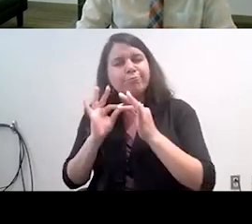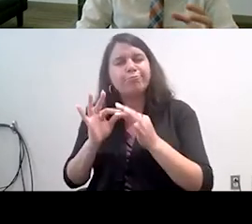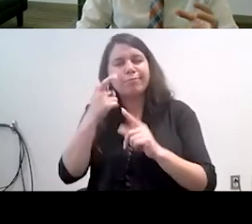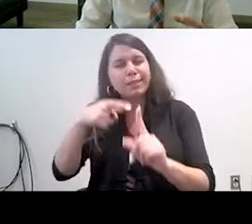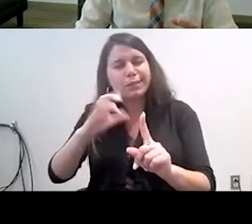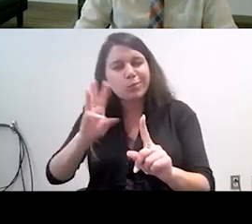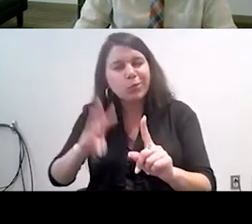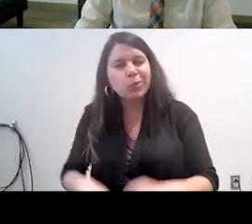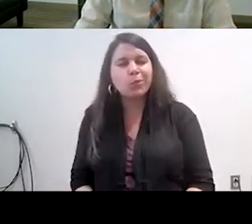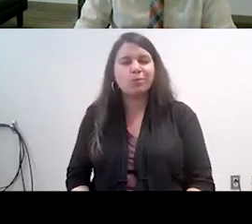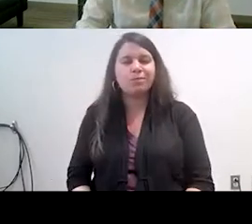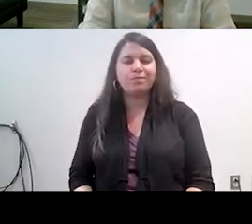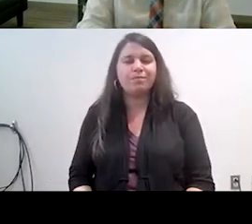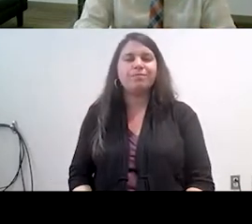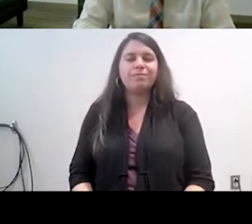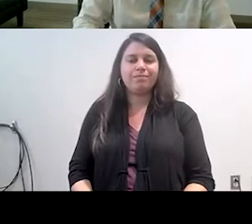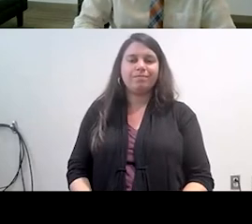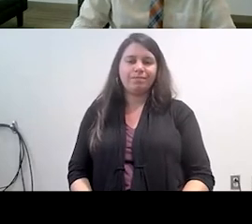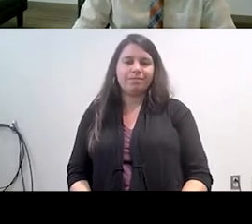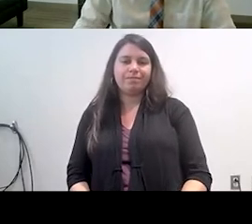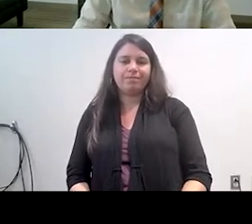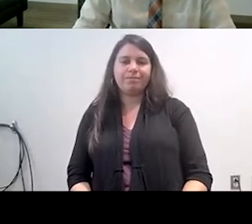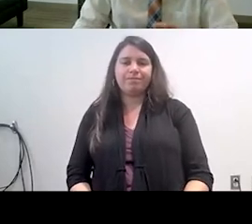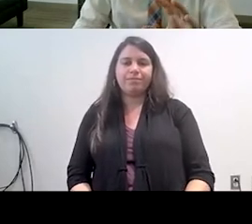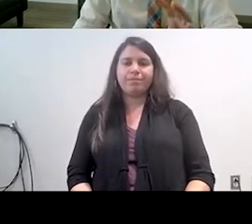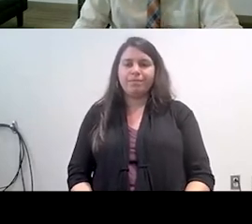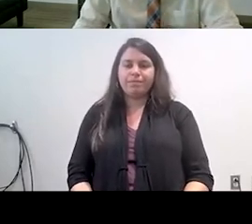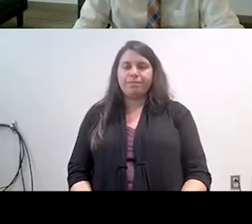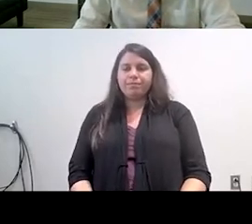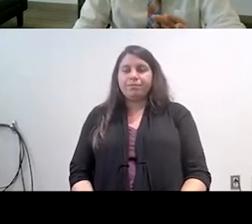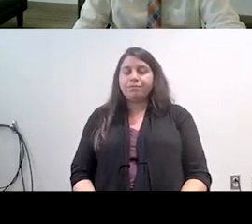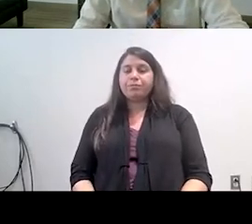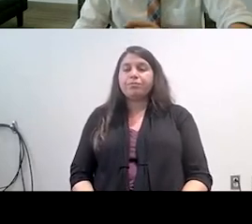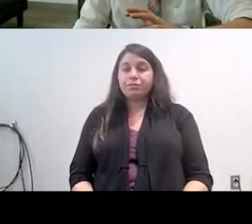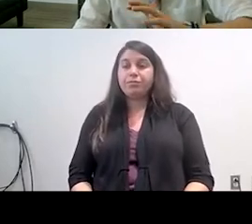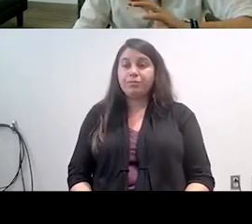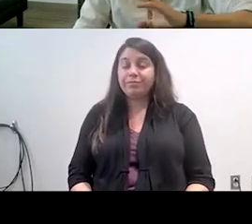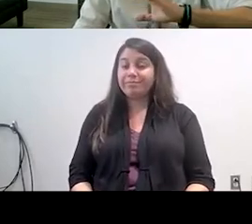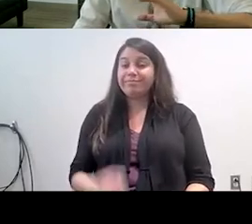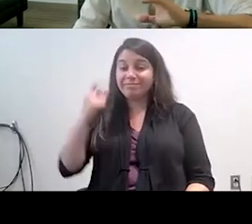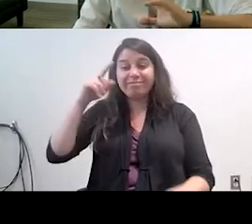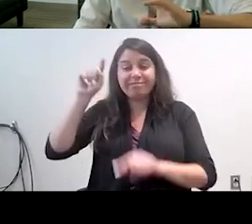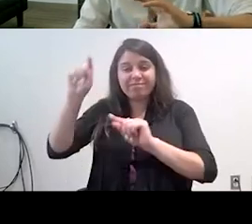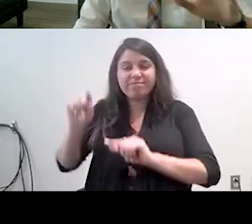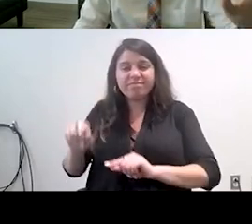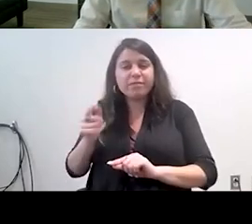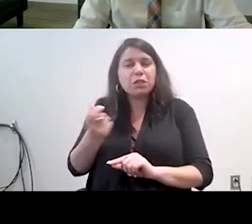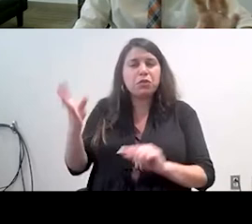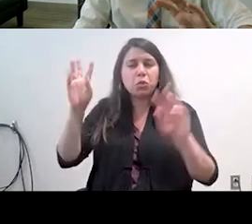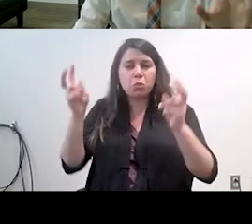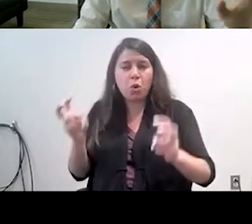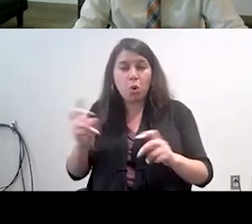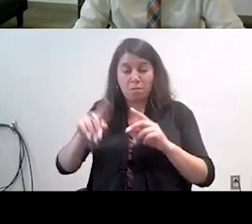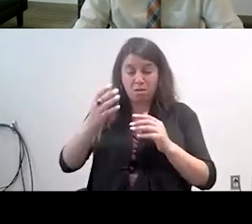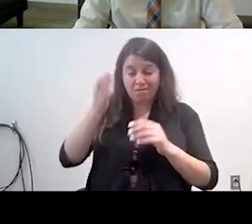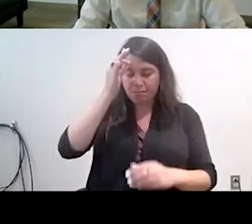and how they reached out to the group and these are just illustrative but almost all of them